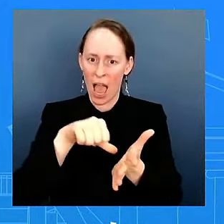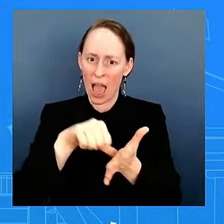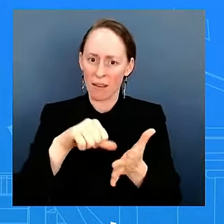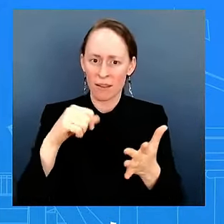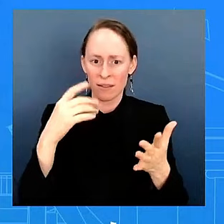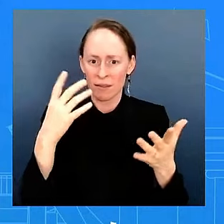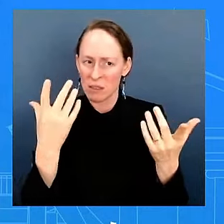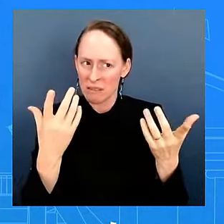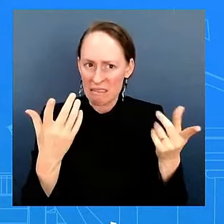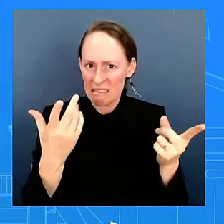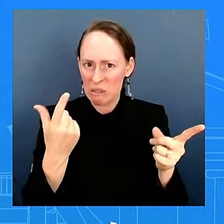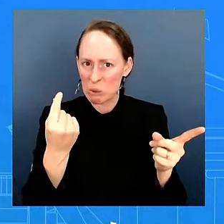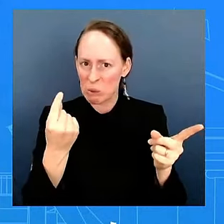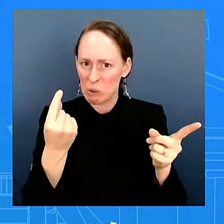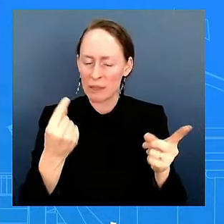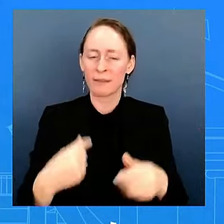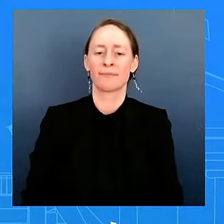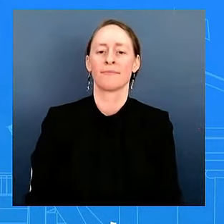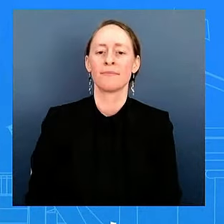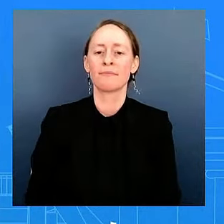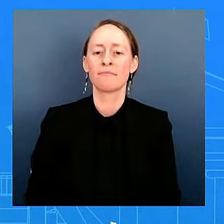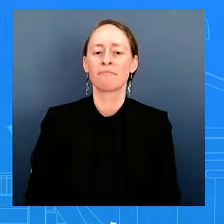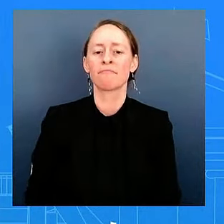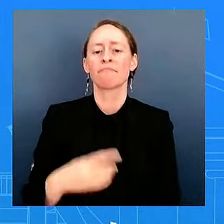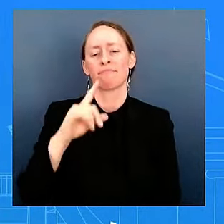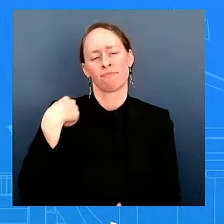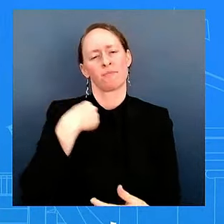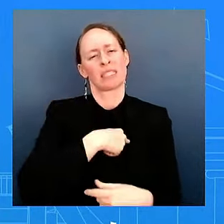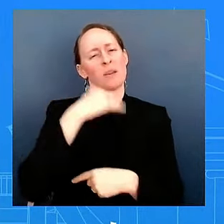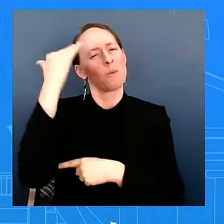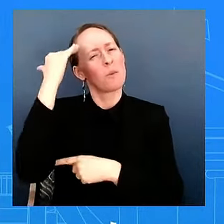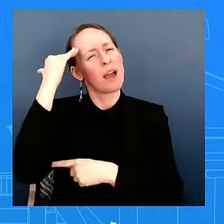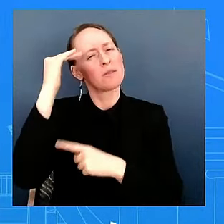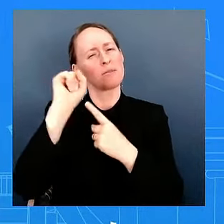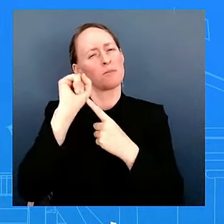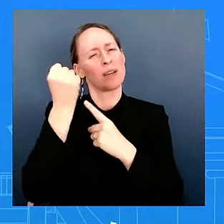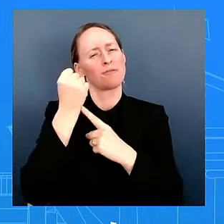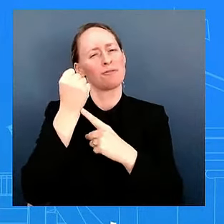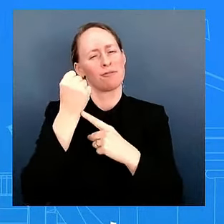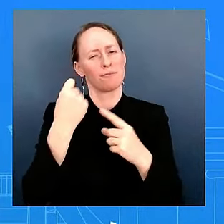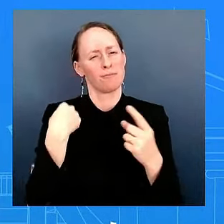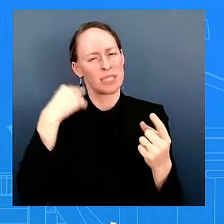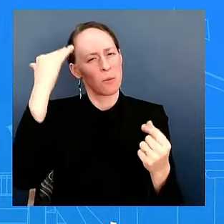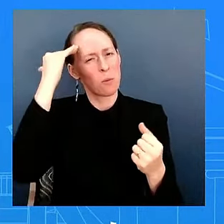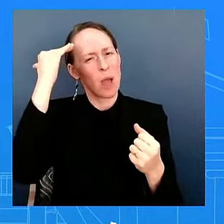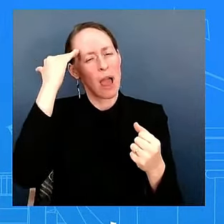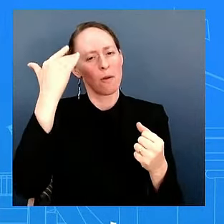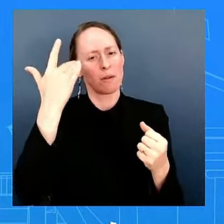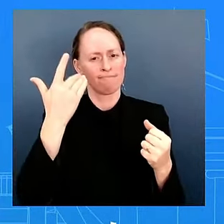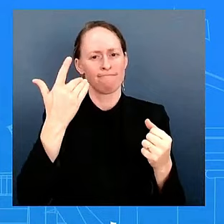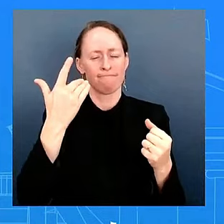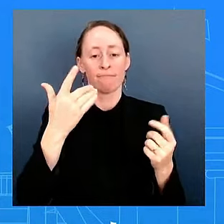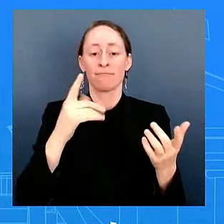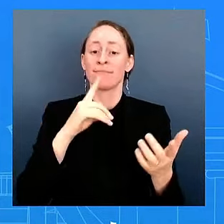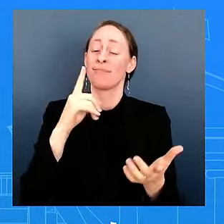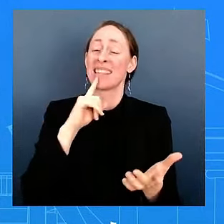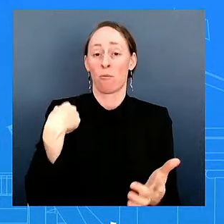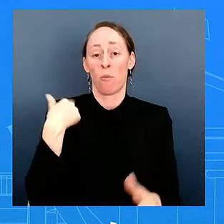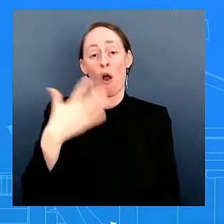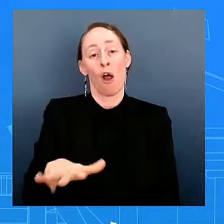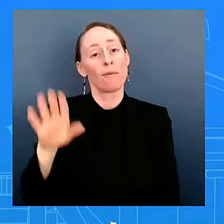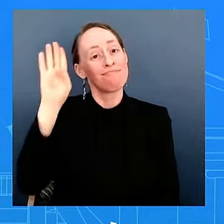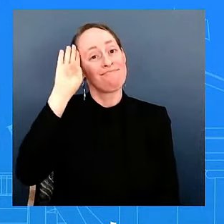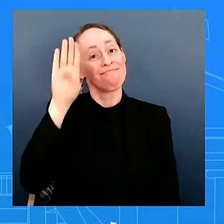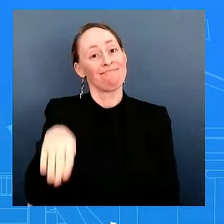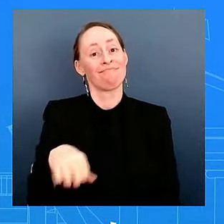situation. That's what we're doing. That's what I can speak to. Iran, Hezbollah, they will speak for themselves. Obviously, Iran has been very